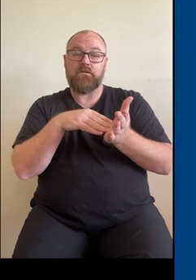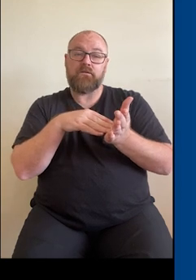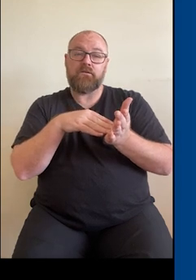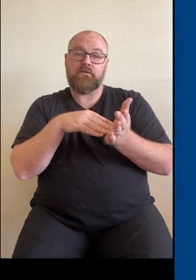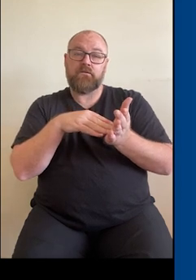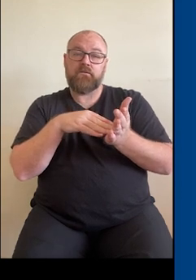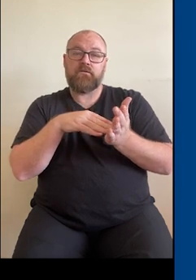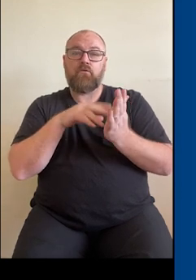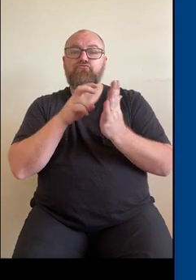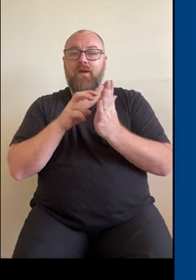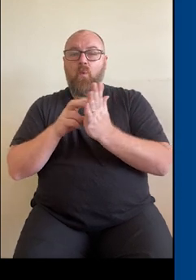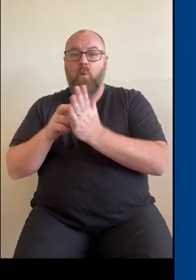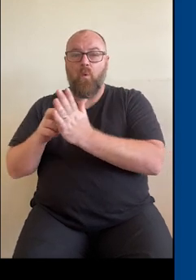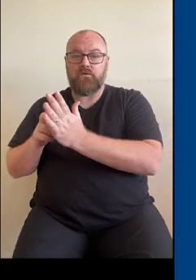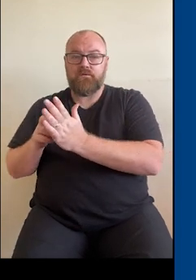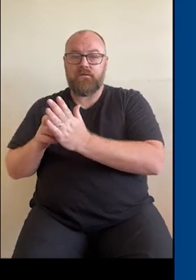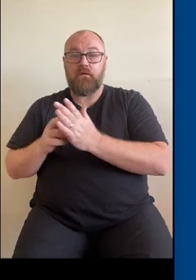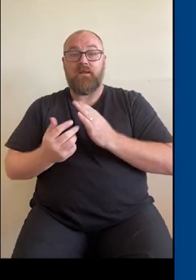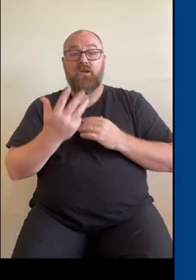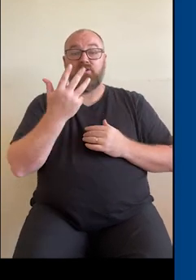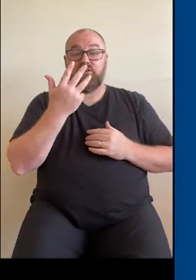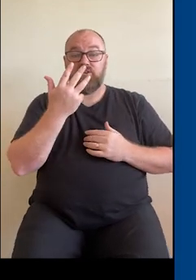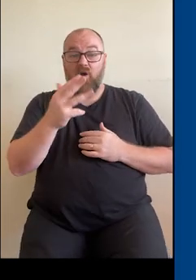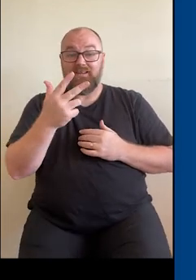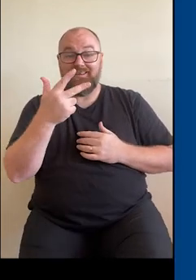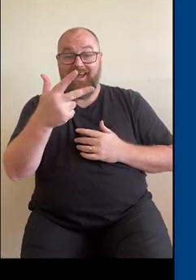98% have data in them.